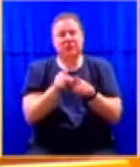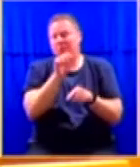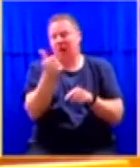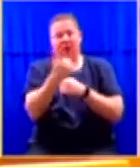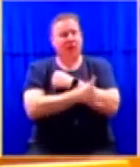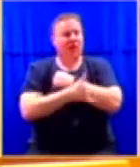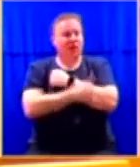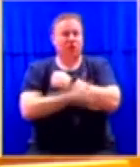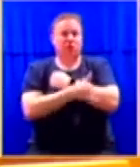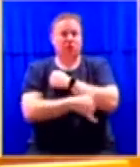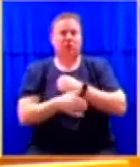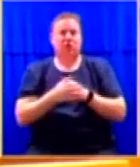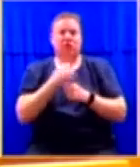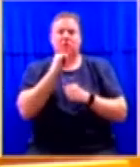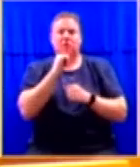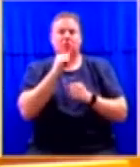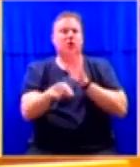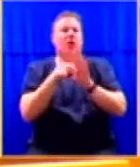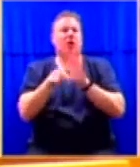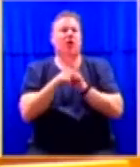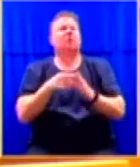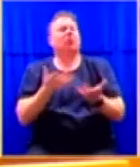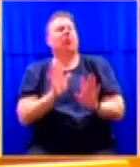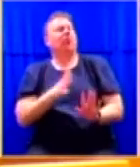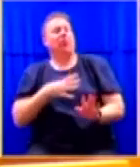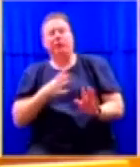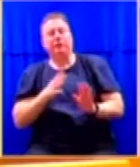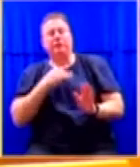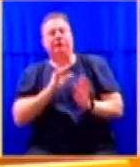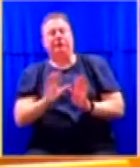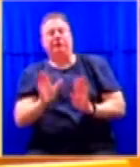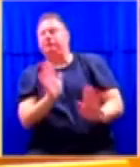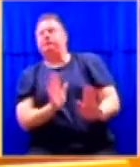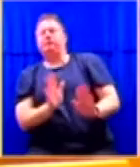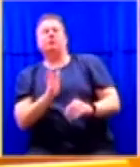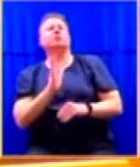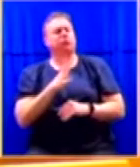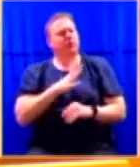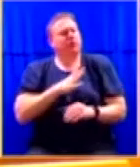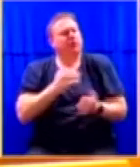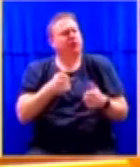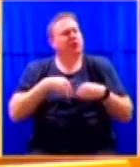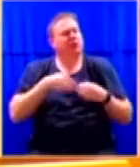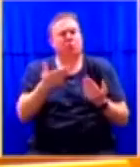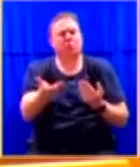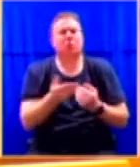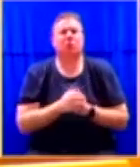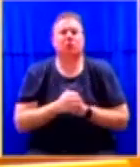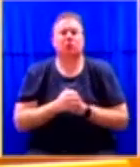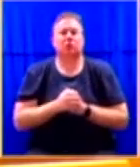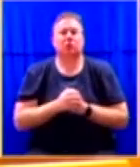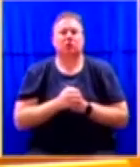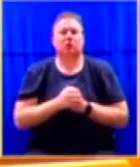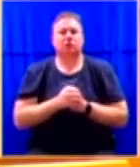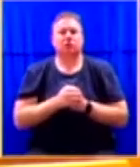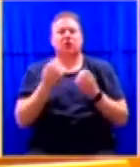but they have not been discouraged from going ahead with this. Now, a question would be asked. Many people have often